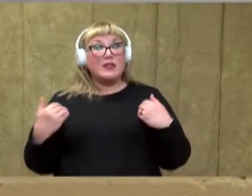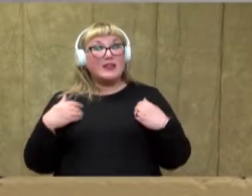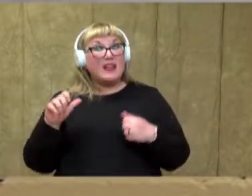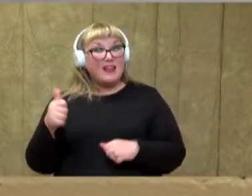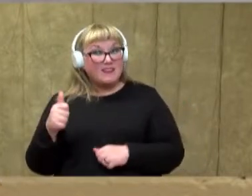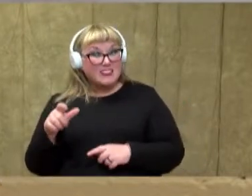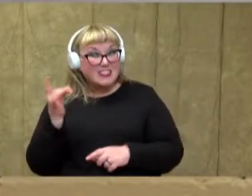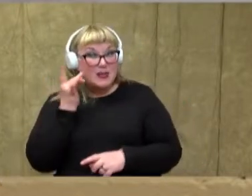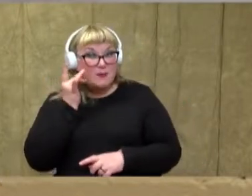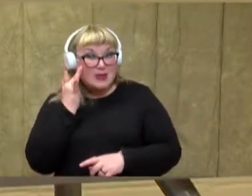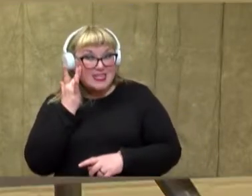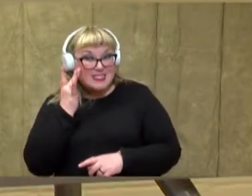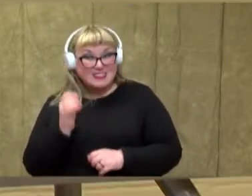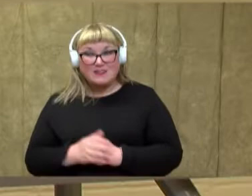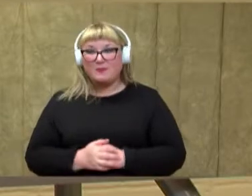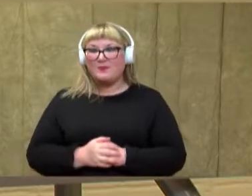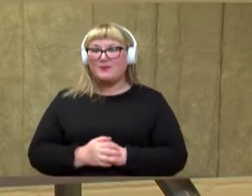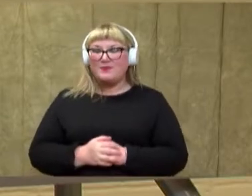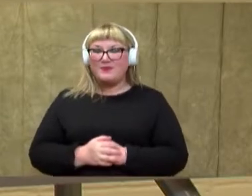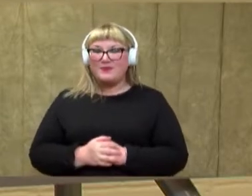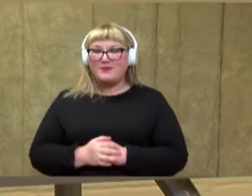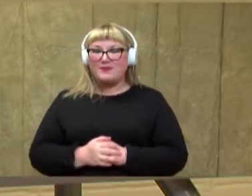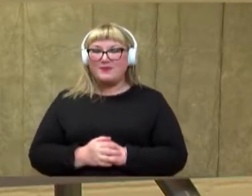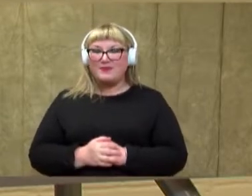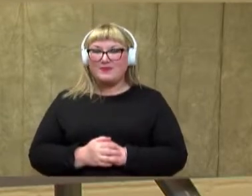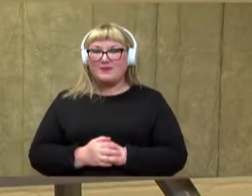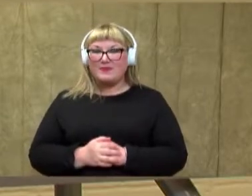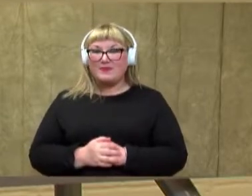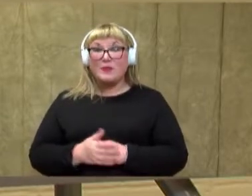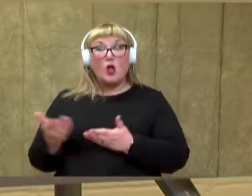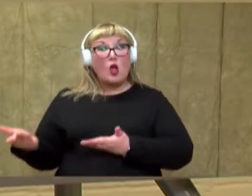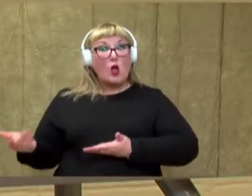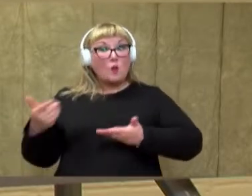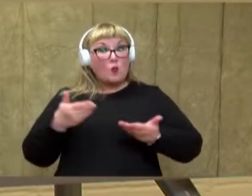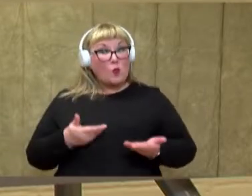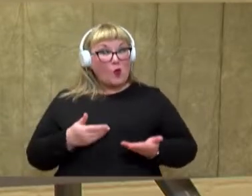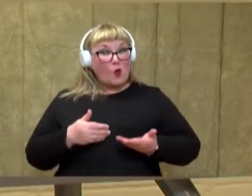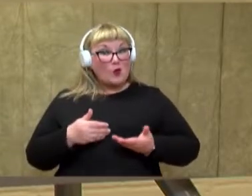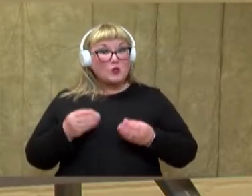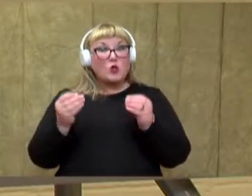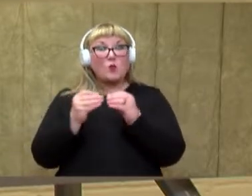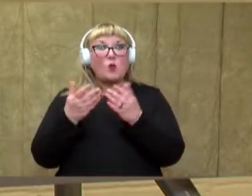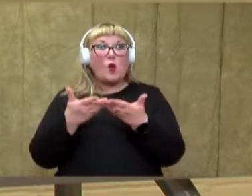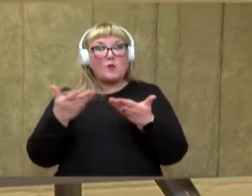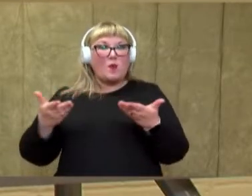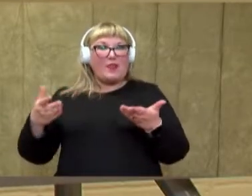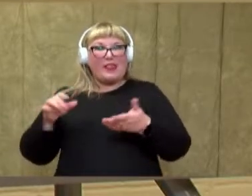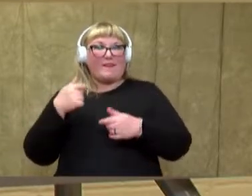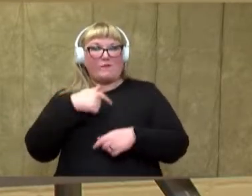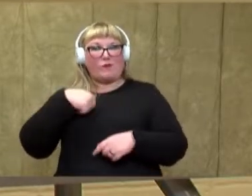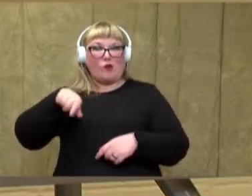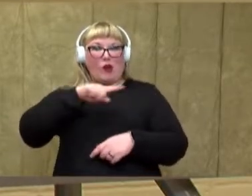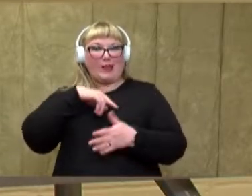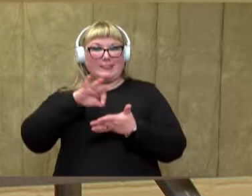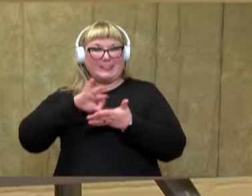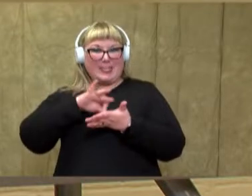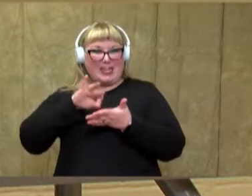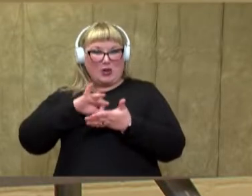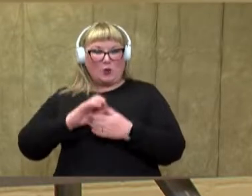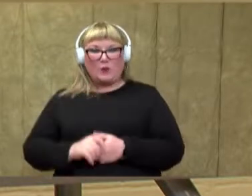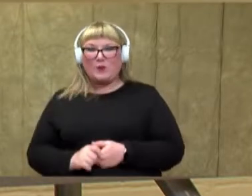ten bees. Very good job. All right, so I've brought some more things for us to count on with.